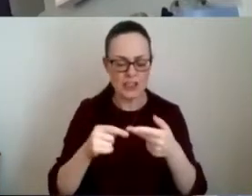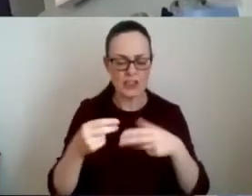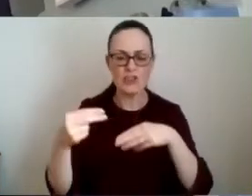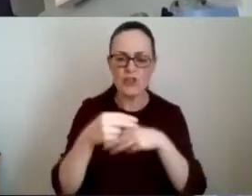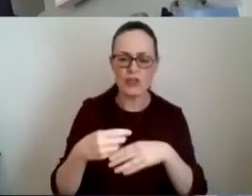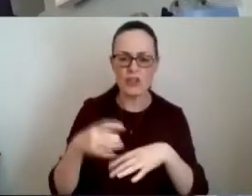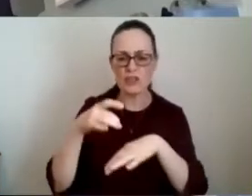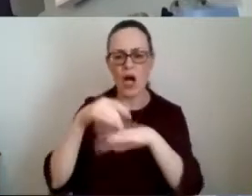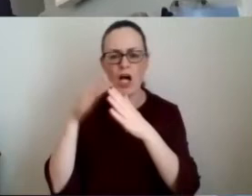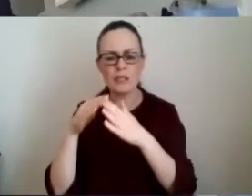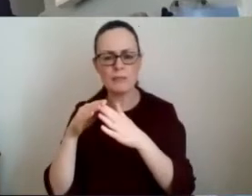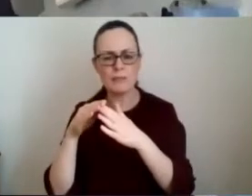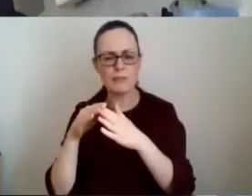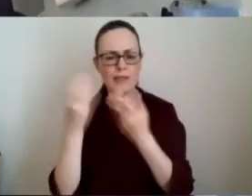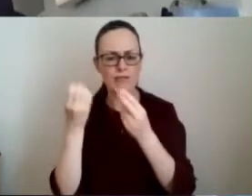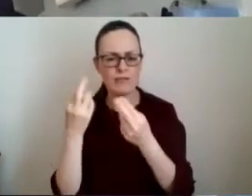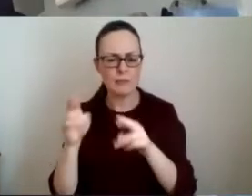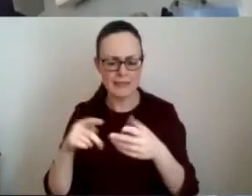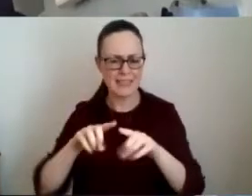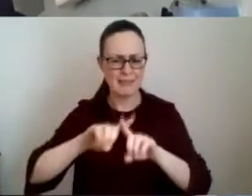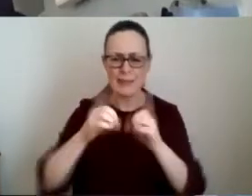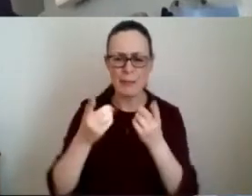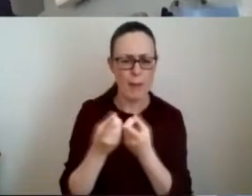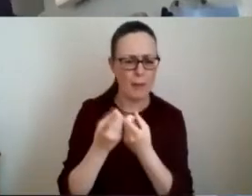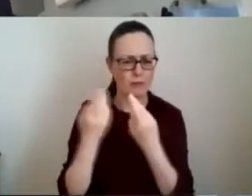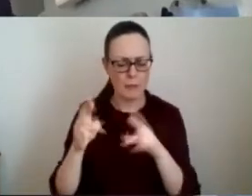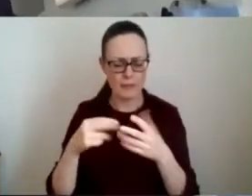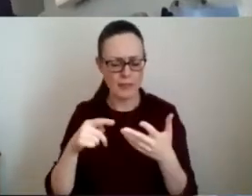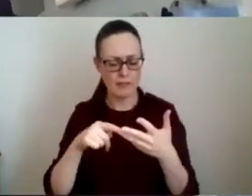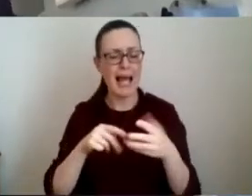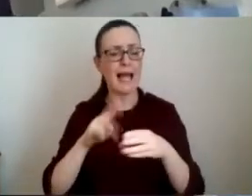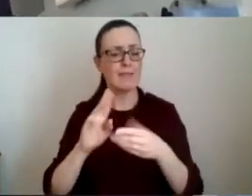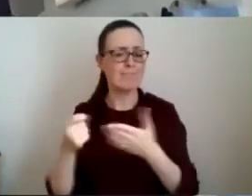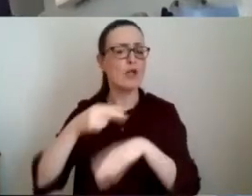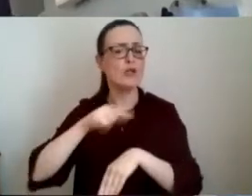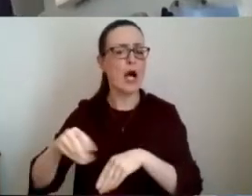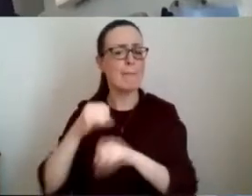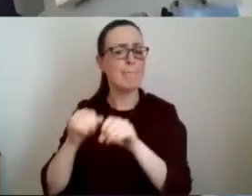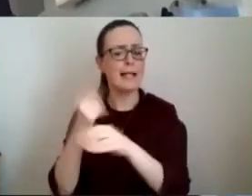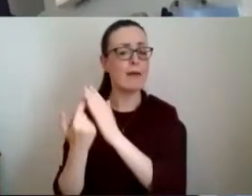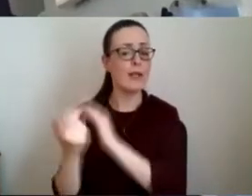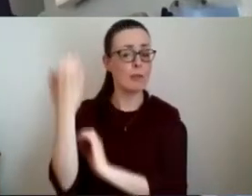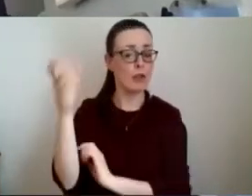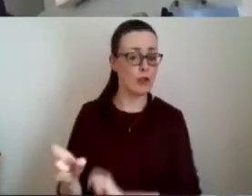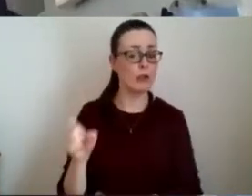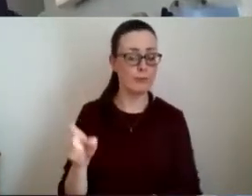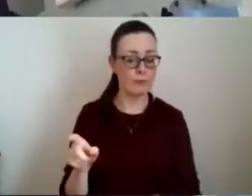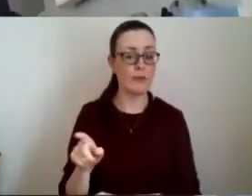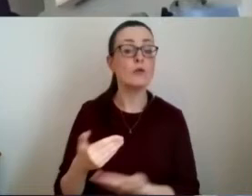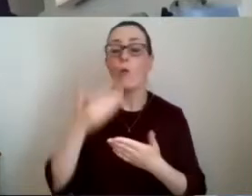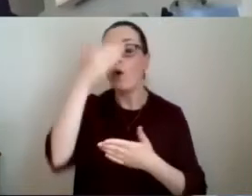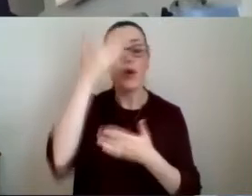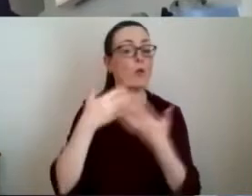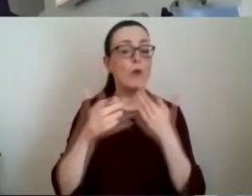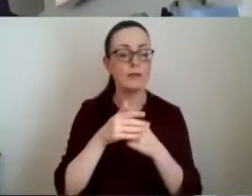executives departmental officials and a non-medical independent chair the learning was a clinical